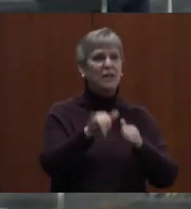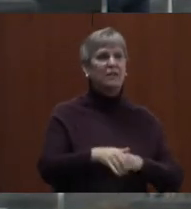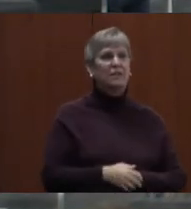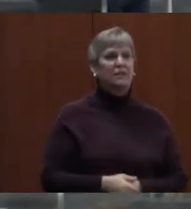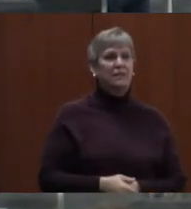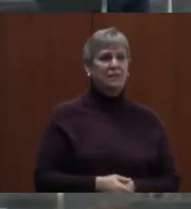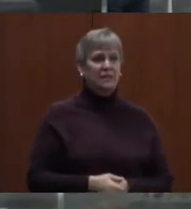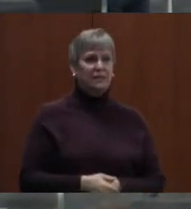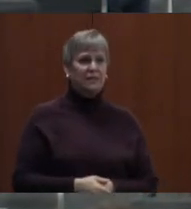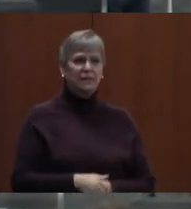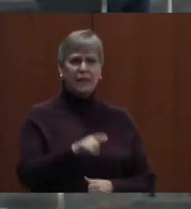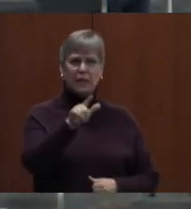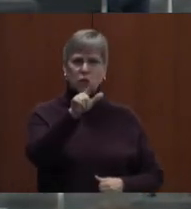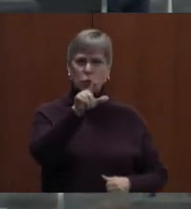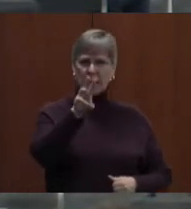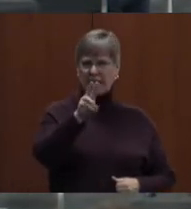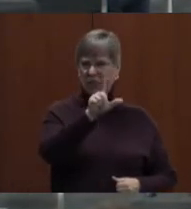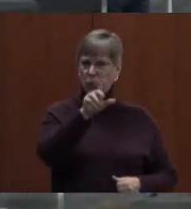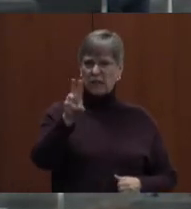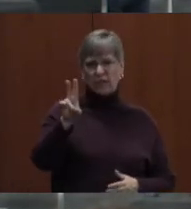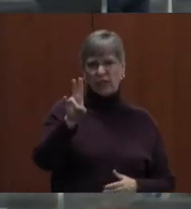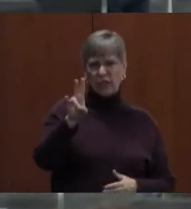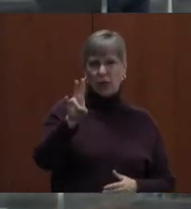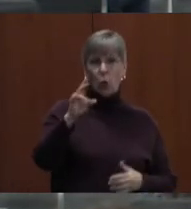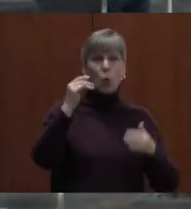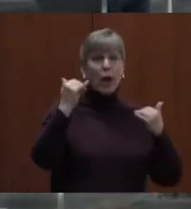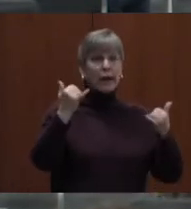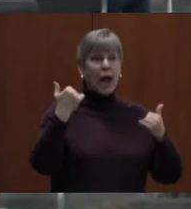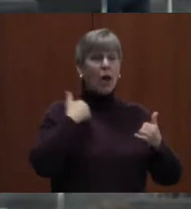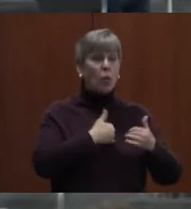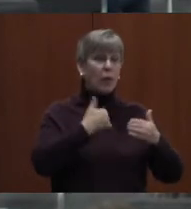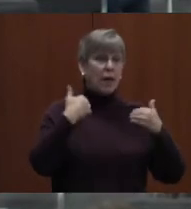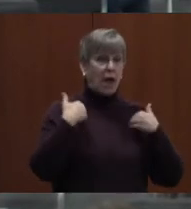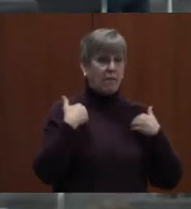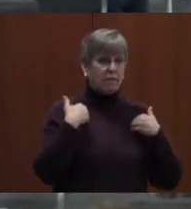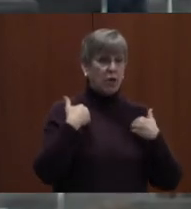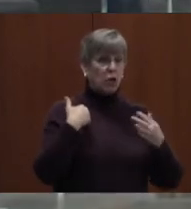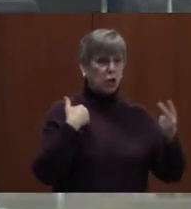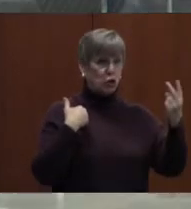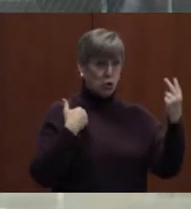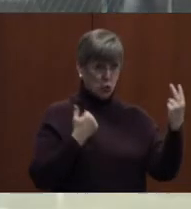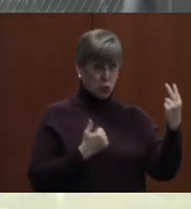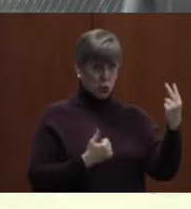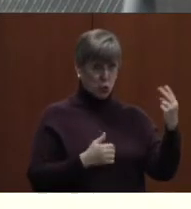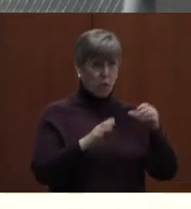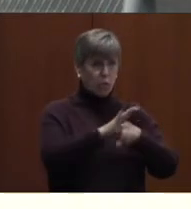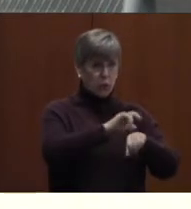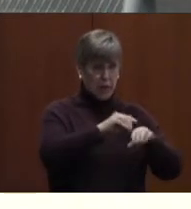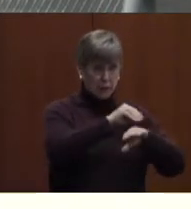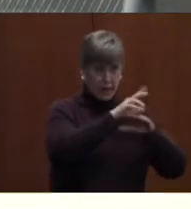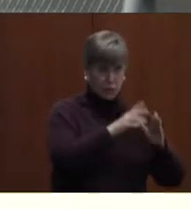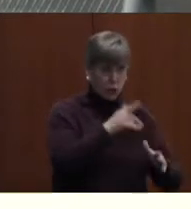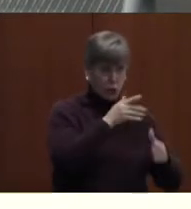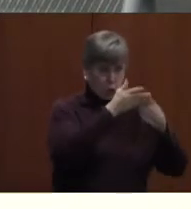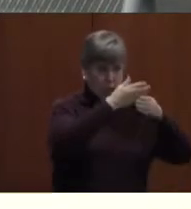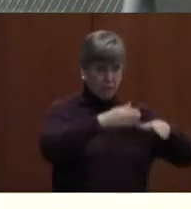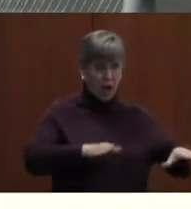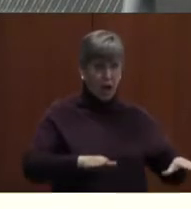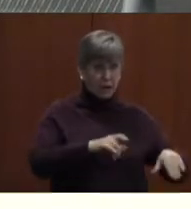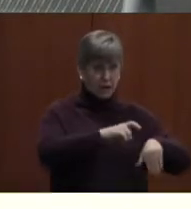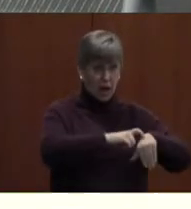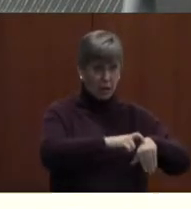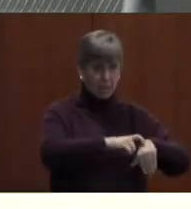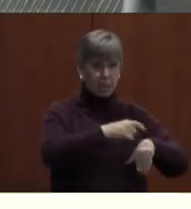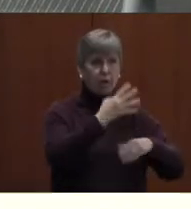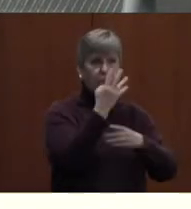Like 26, 27. Right now we currently have two full-time counselors who split four